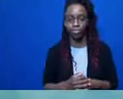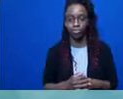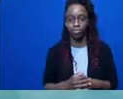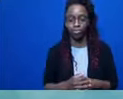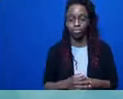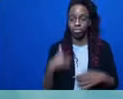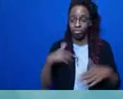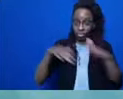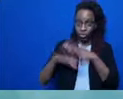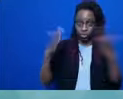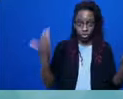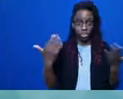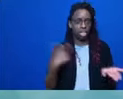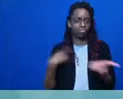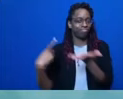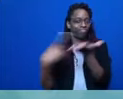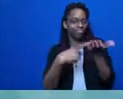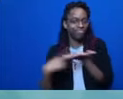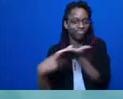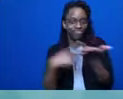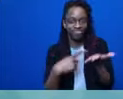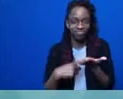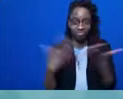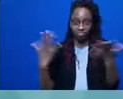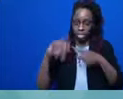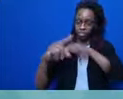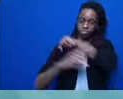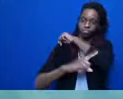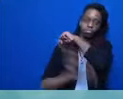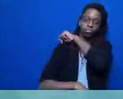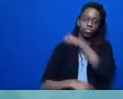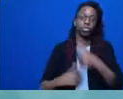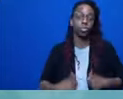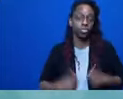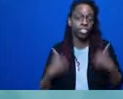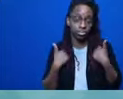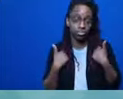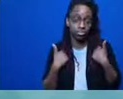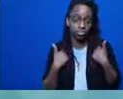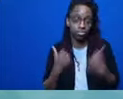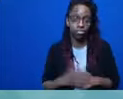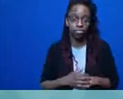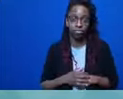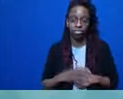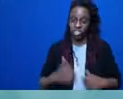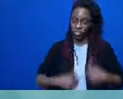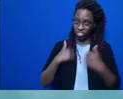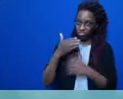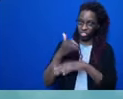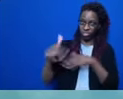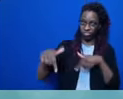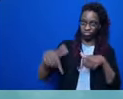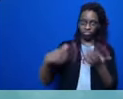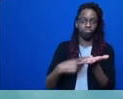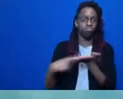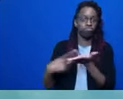survivors and criminalized survival tonight. The conversation we're going to be having is rooted